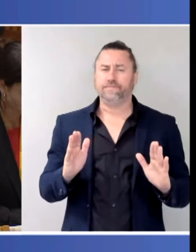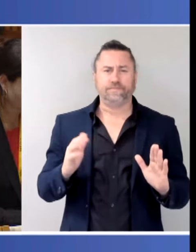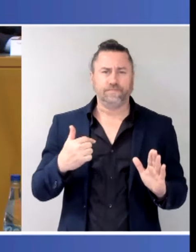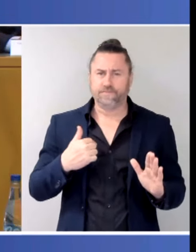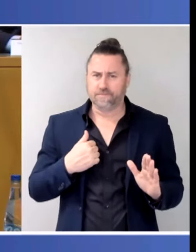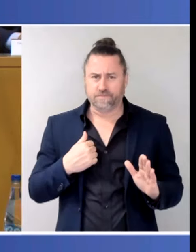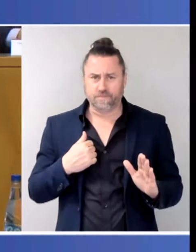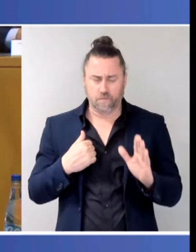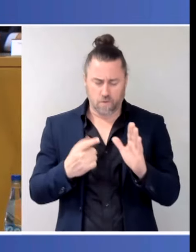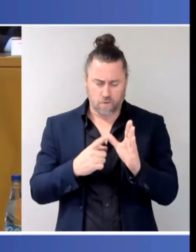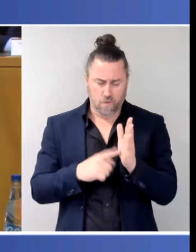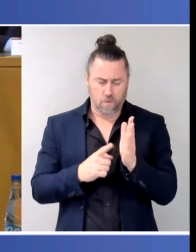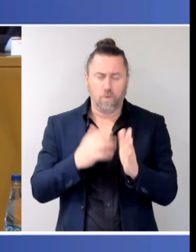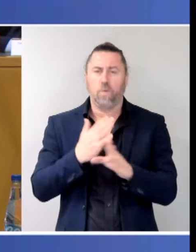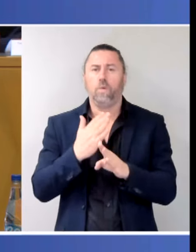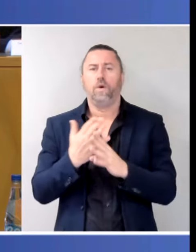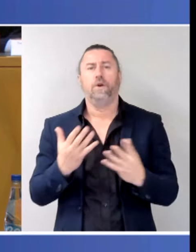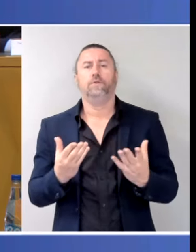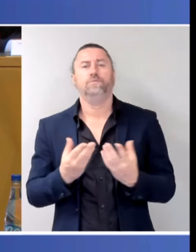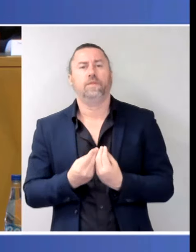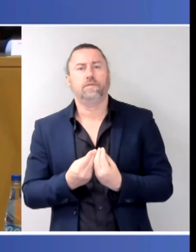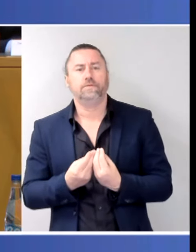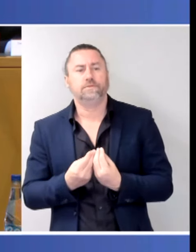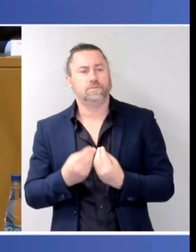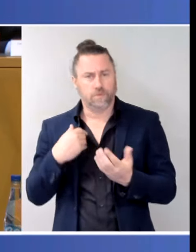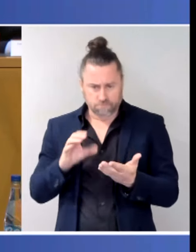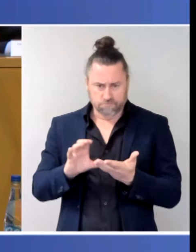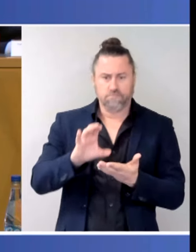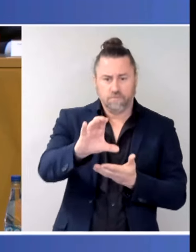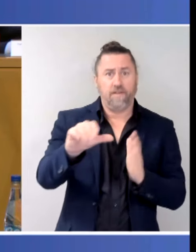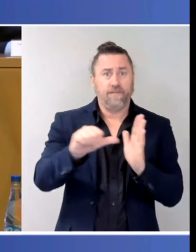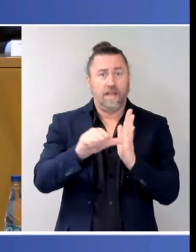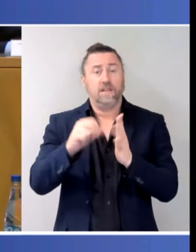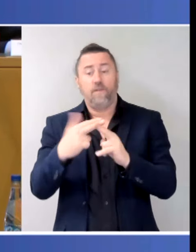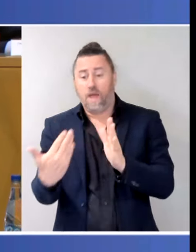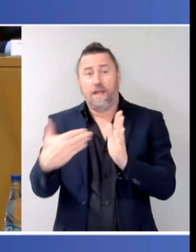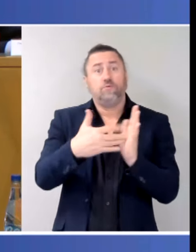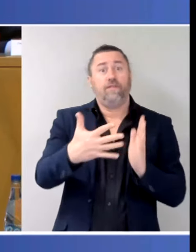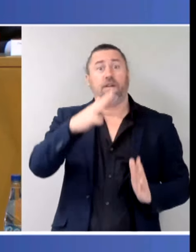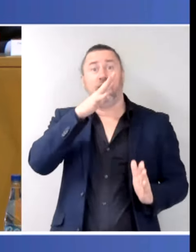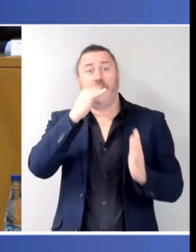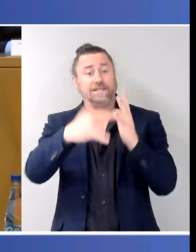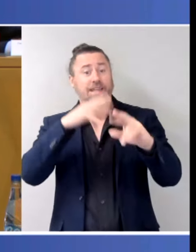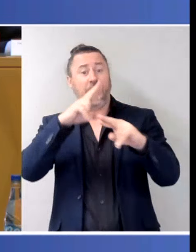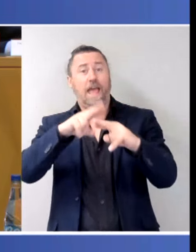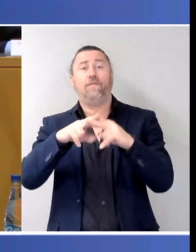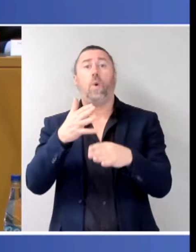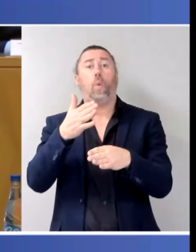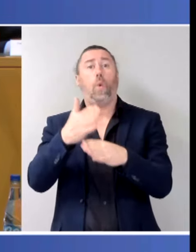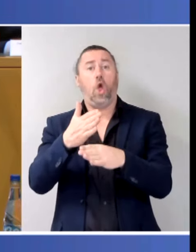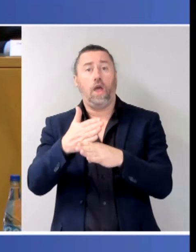We've provided funding for 500 additional frontline workers. And I know that every single Premier and Chief Minister